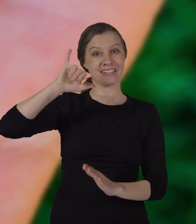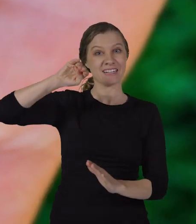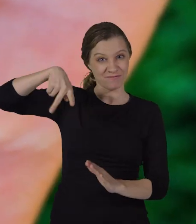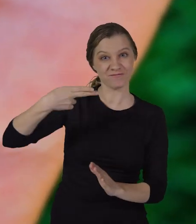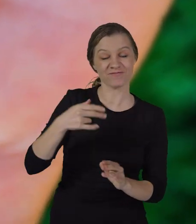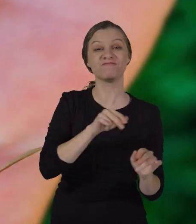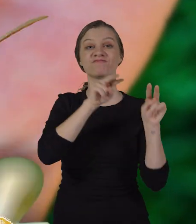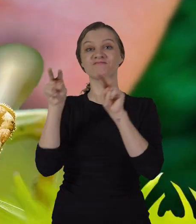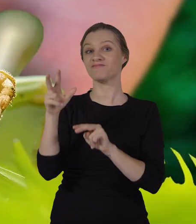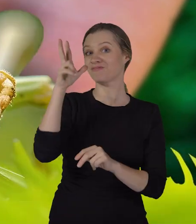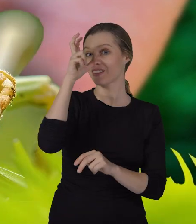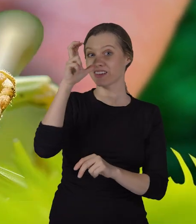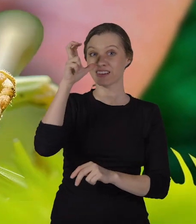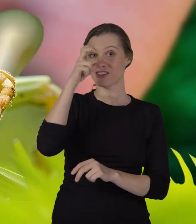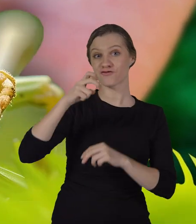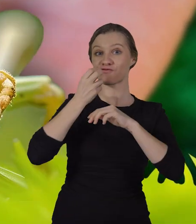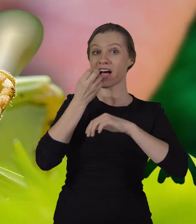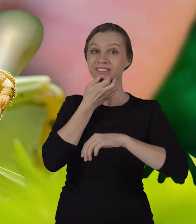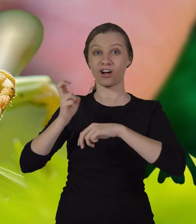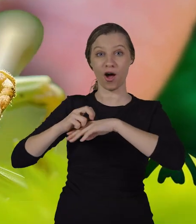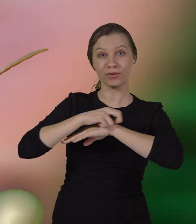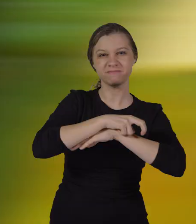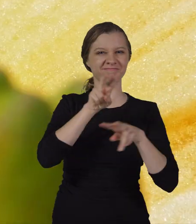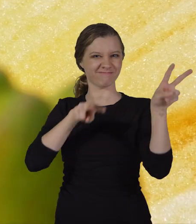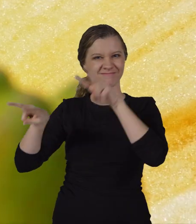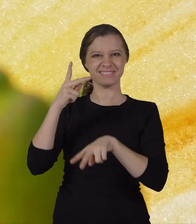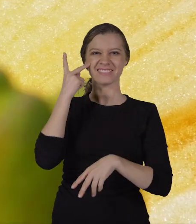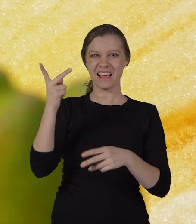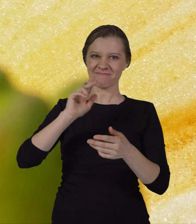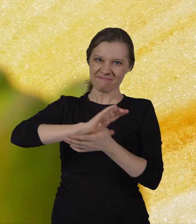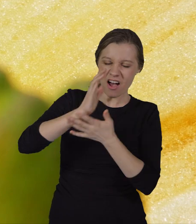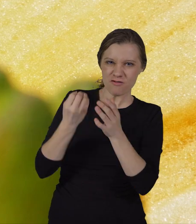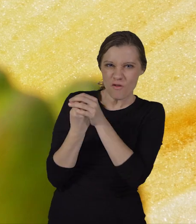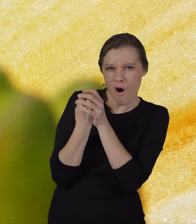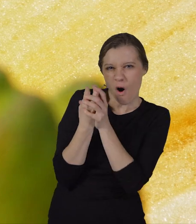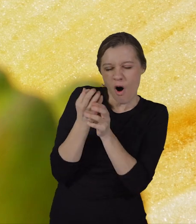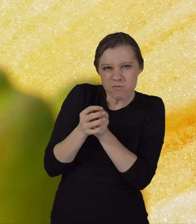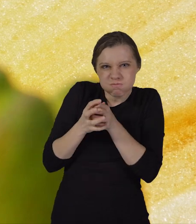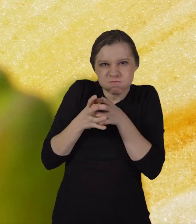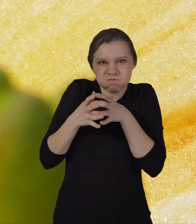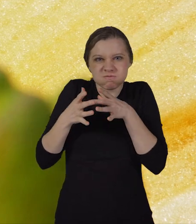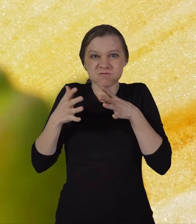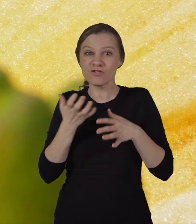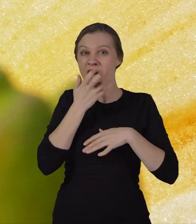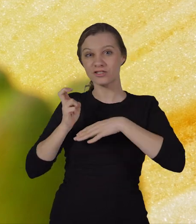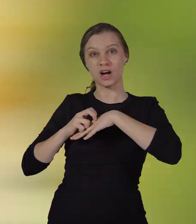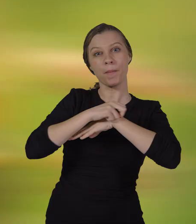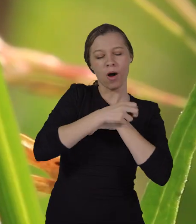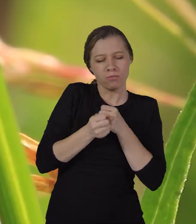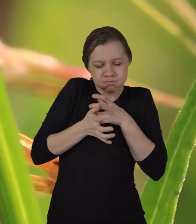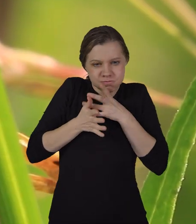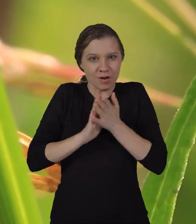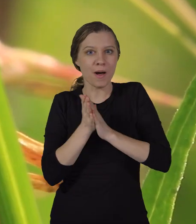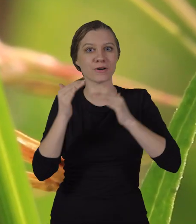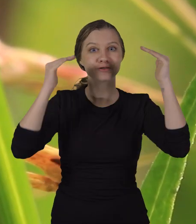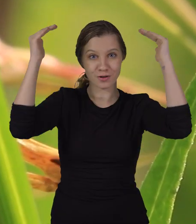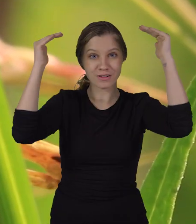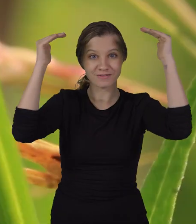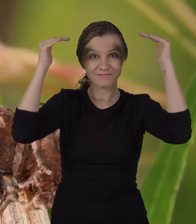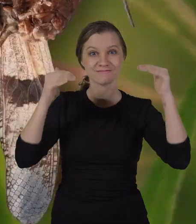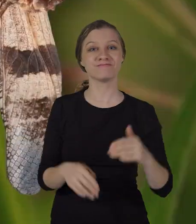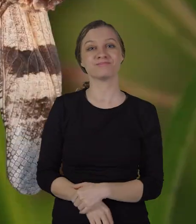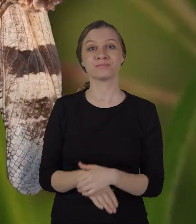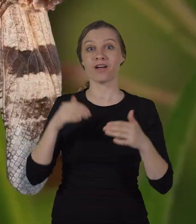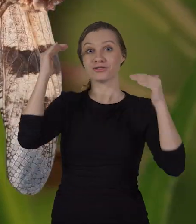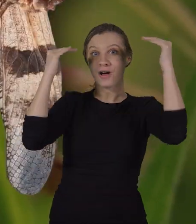we look at a grasshopper's metamorphosis we see the amount of growth that takes place as the grasshopper grows into adulthood